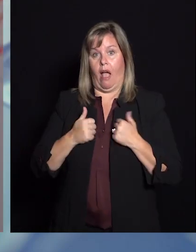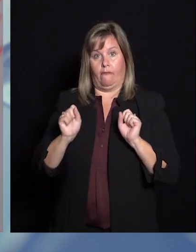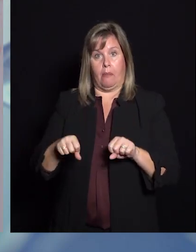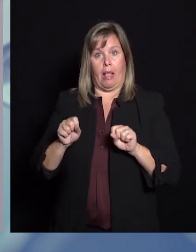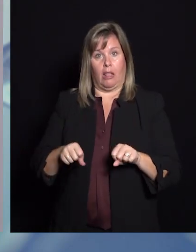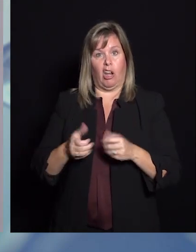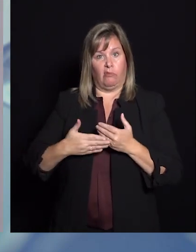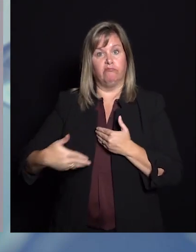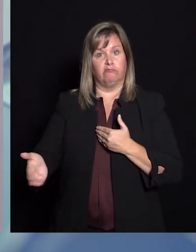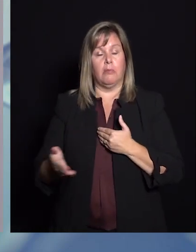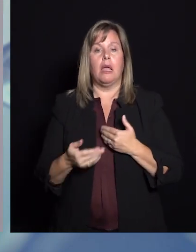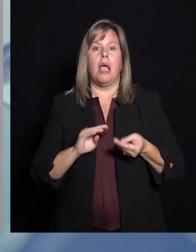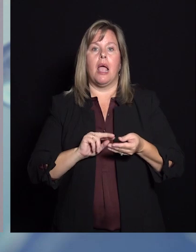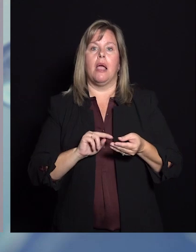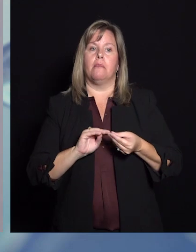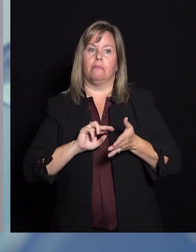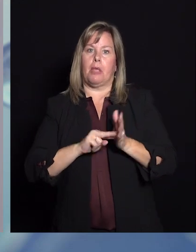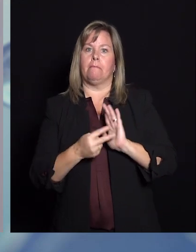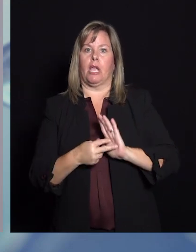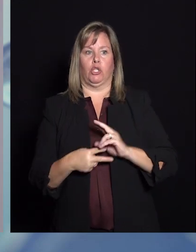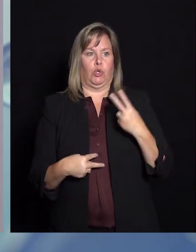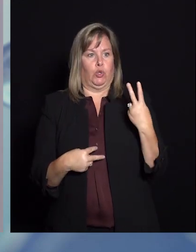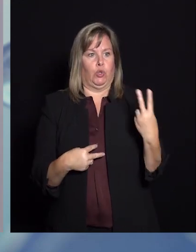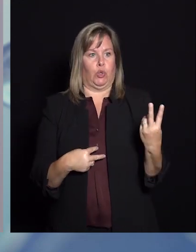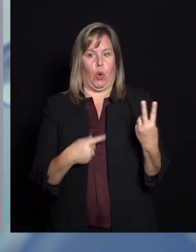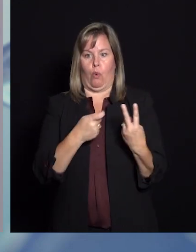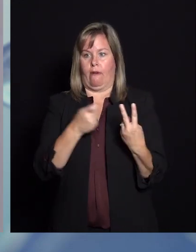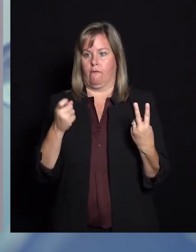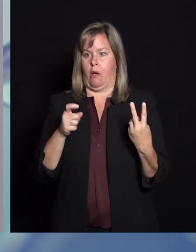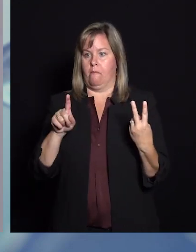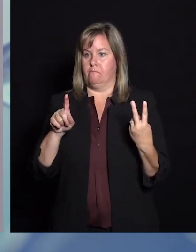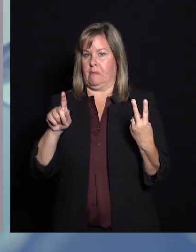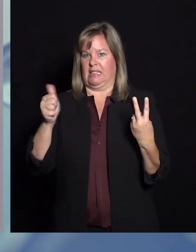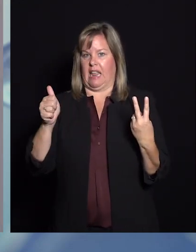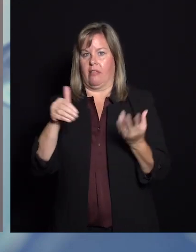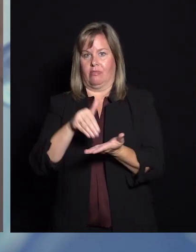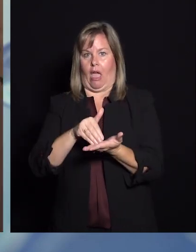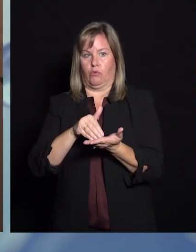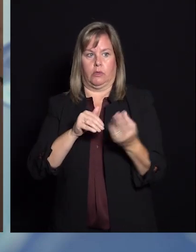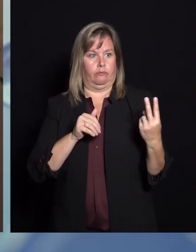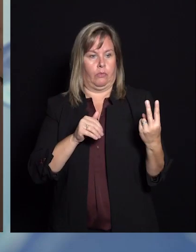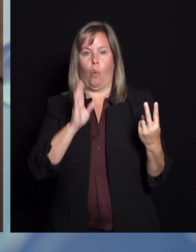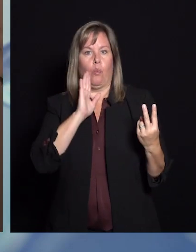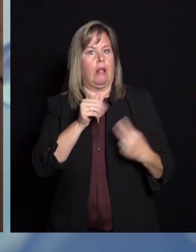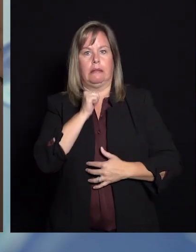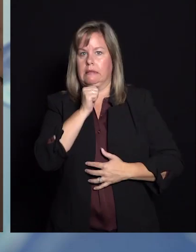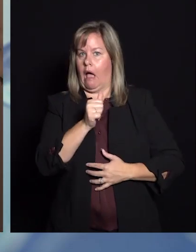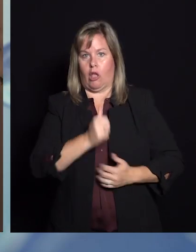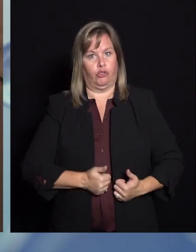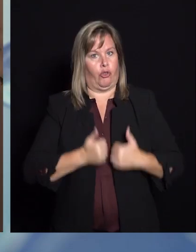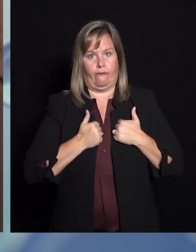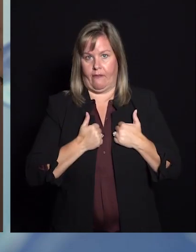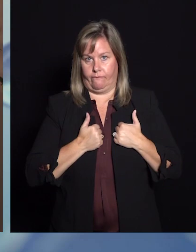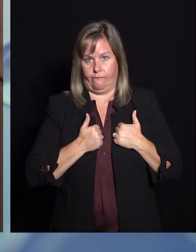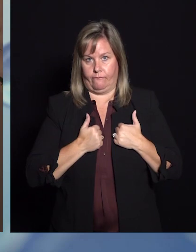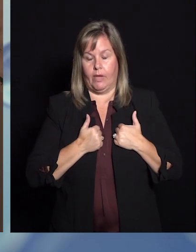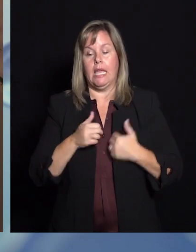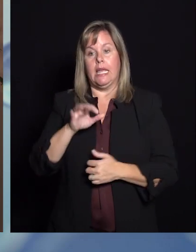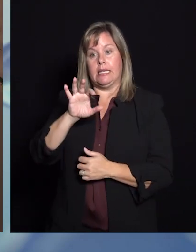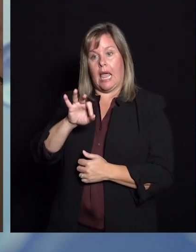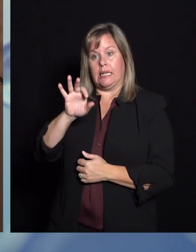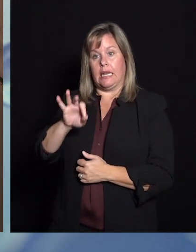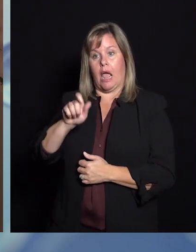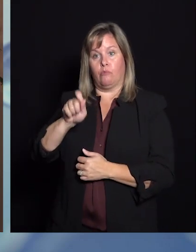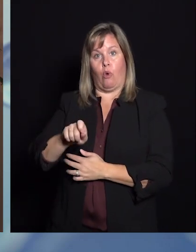that means that 2 out of every 10,000 people are not going to survive that infection. And at a 99.5%